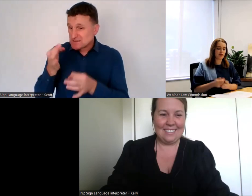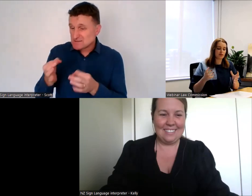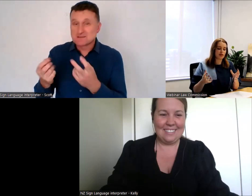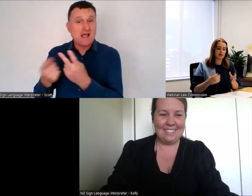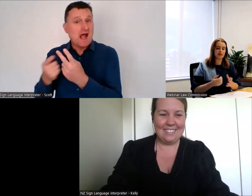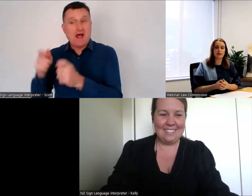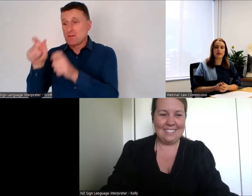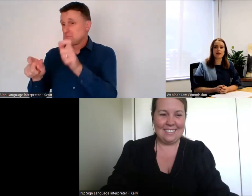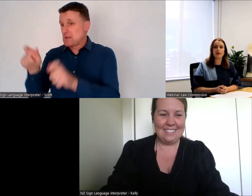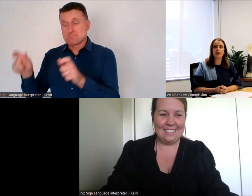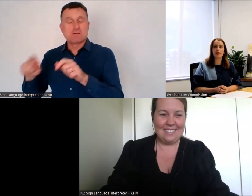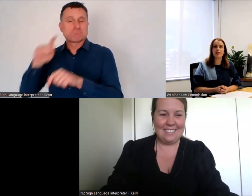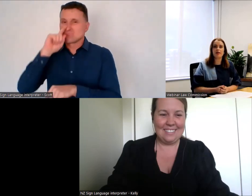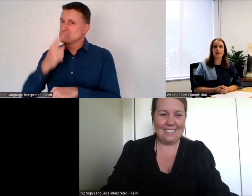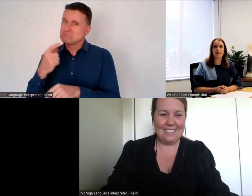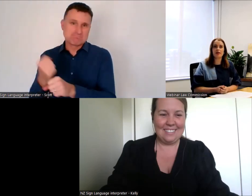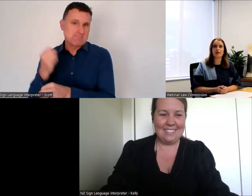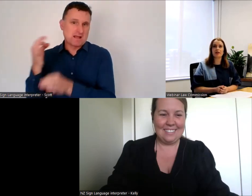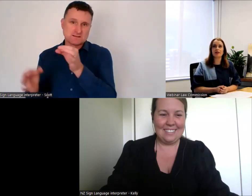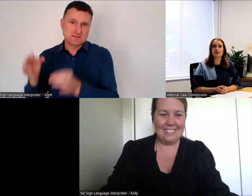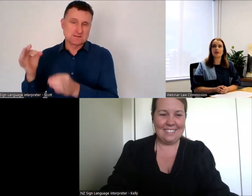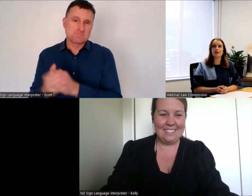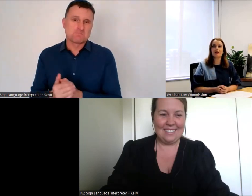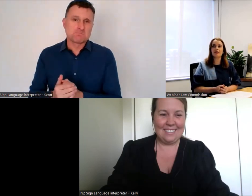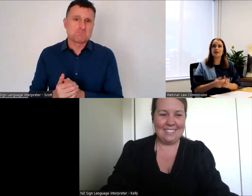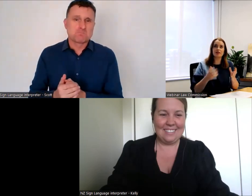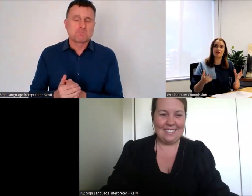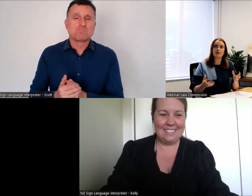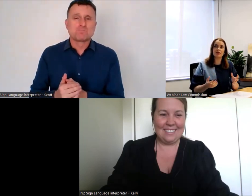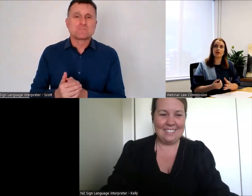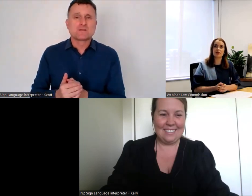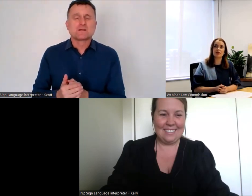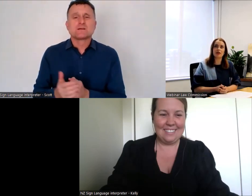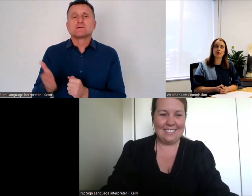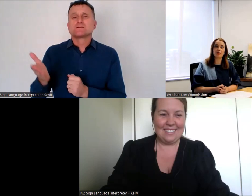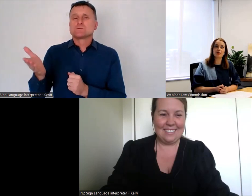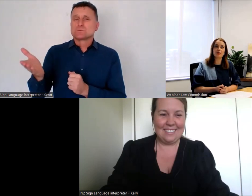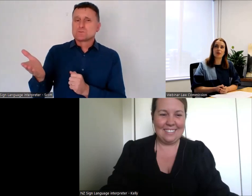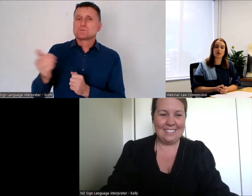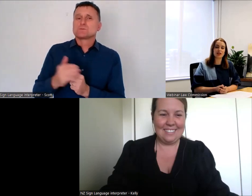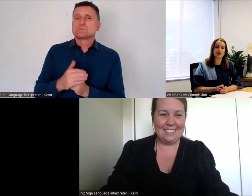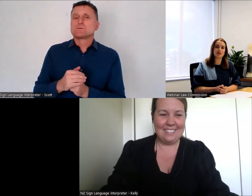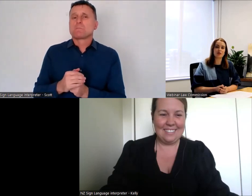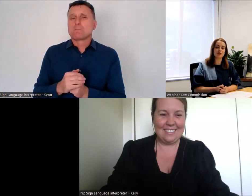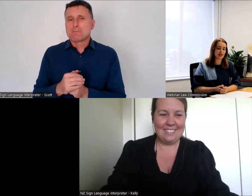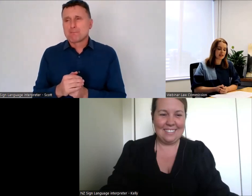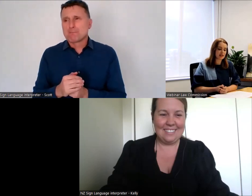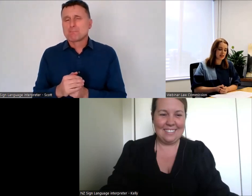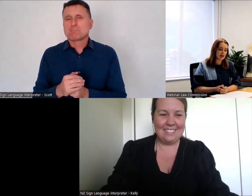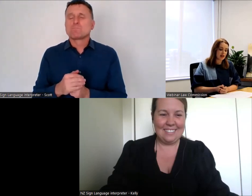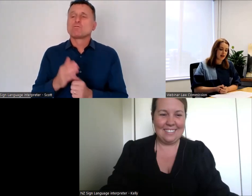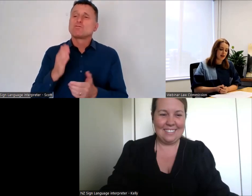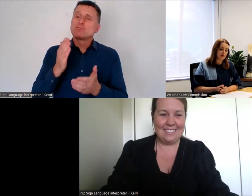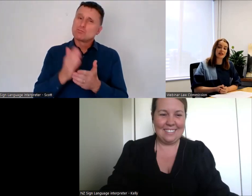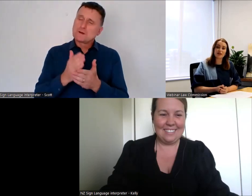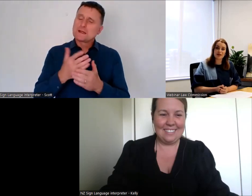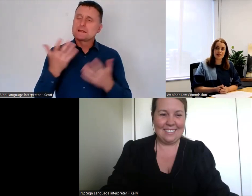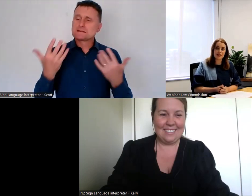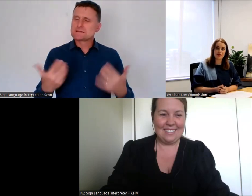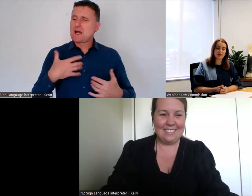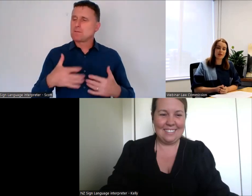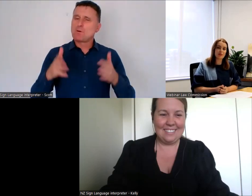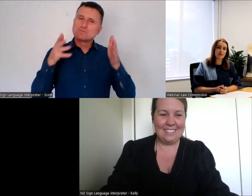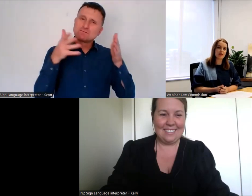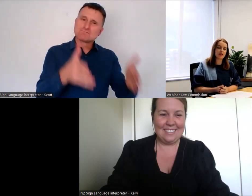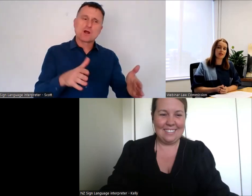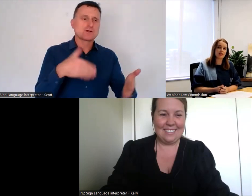Some of those reasons are the greater focus on protection of human rights, particularly